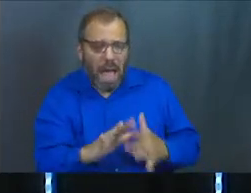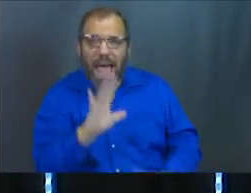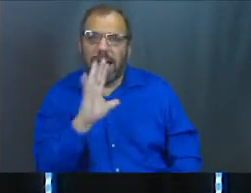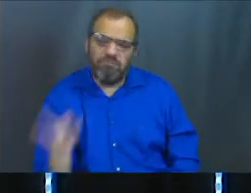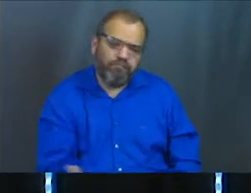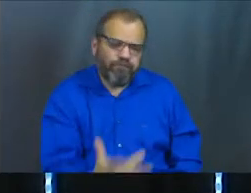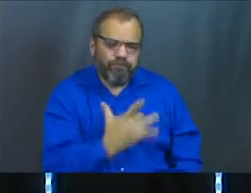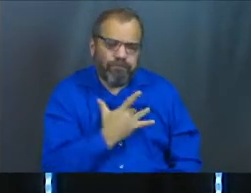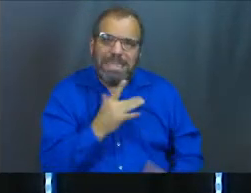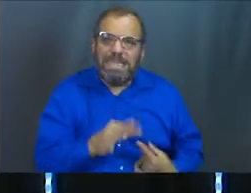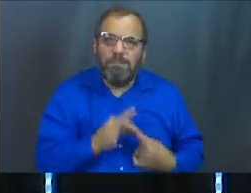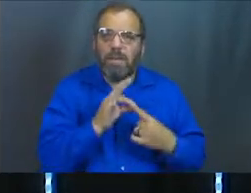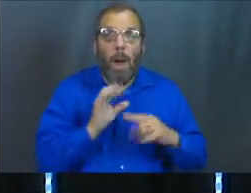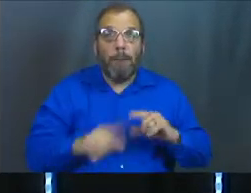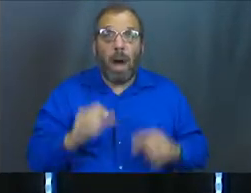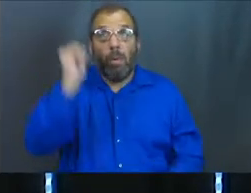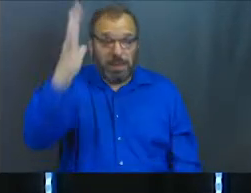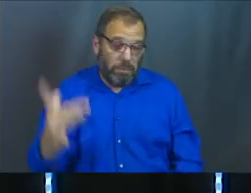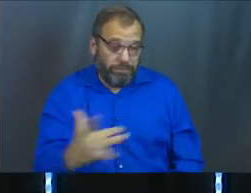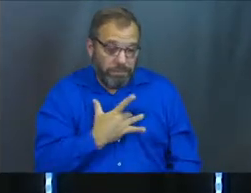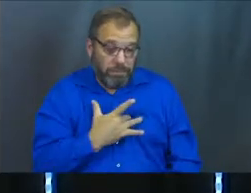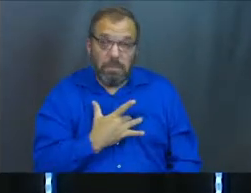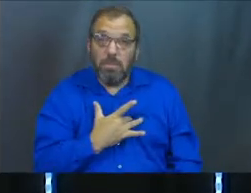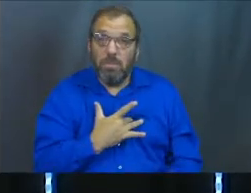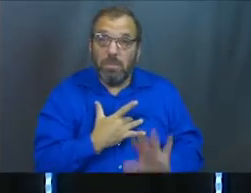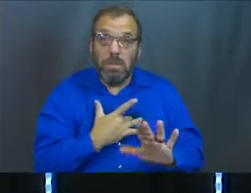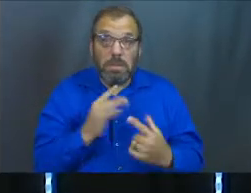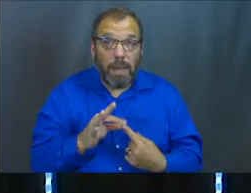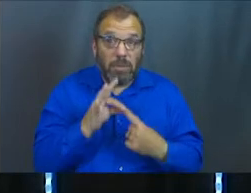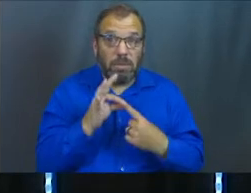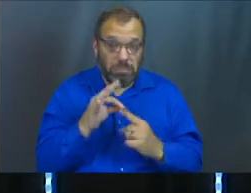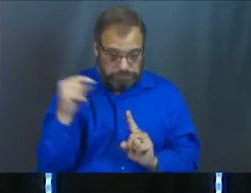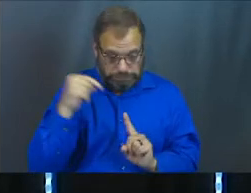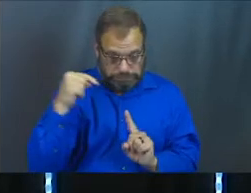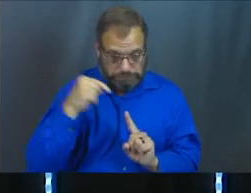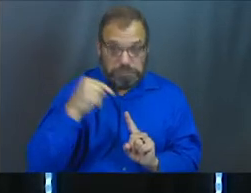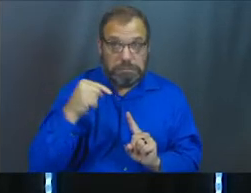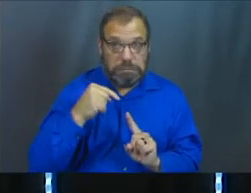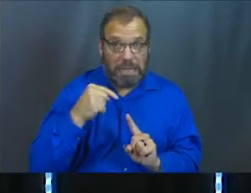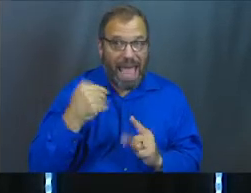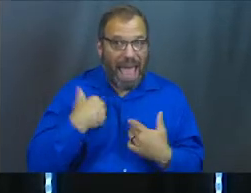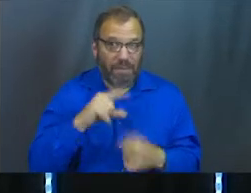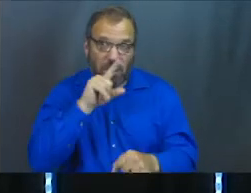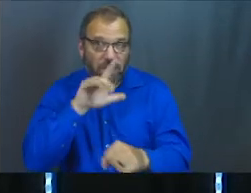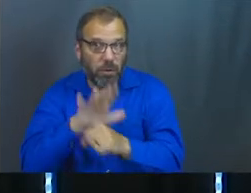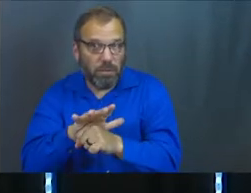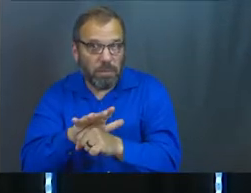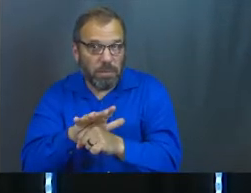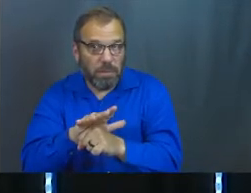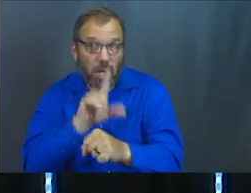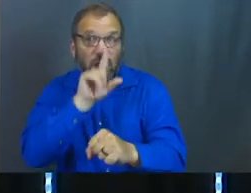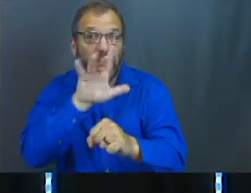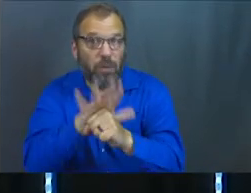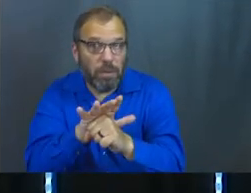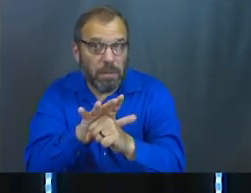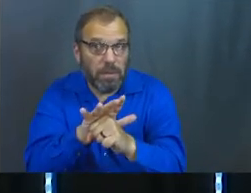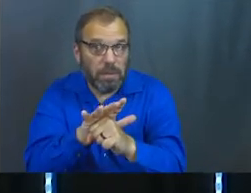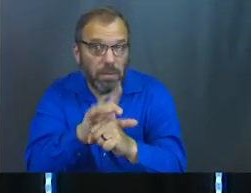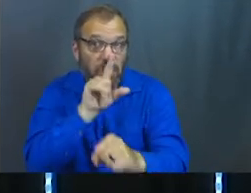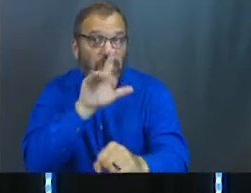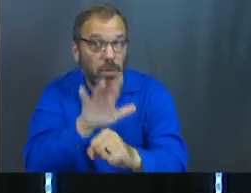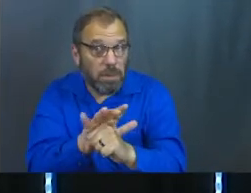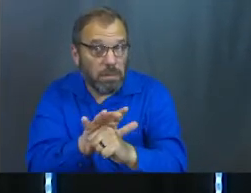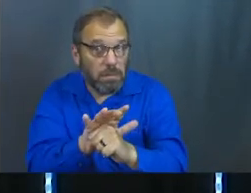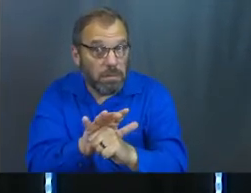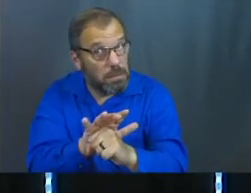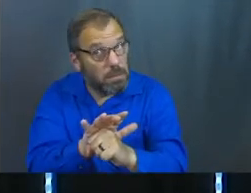speaks something special. But when he does speak something special to you, get it confirmed. Get it confirmed.